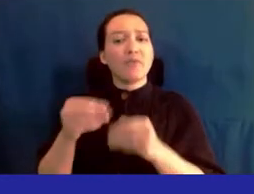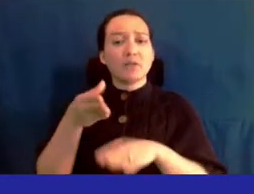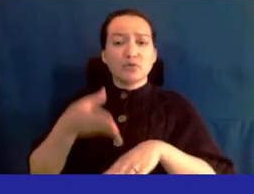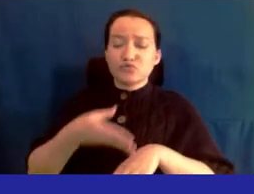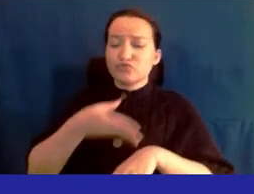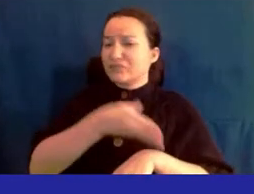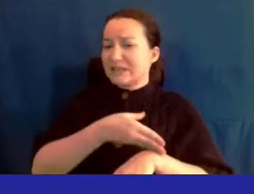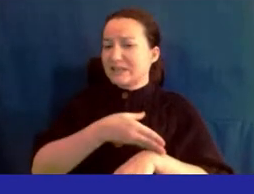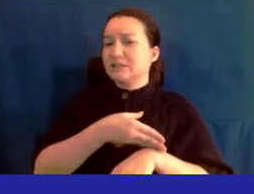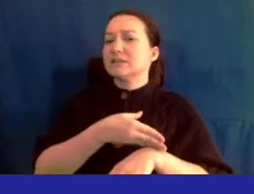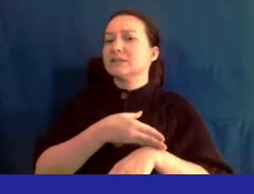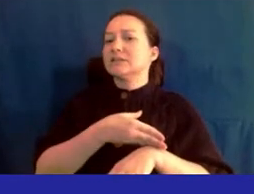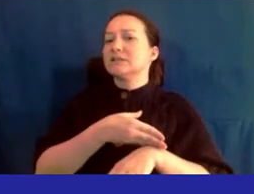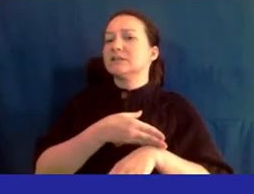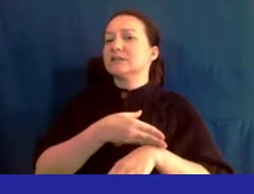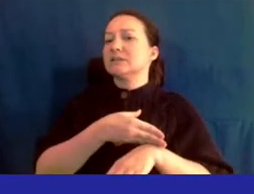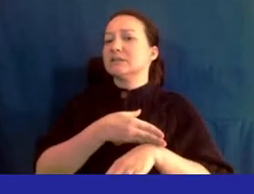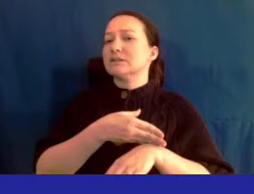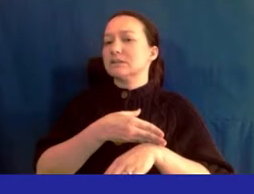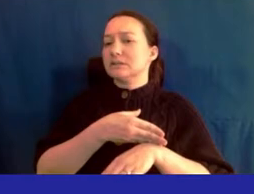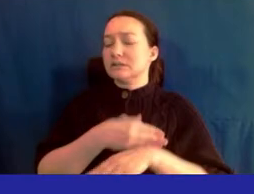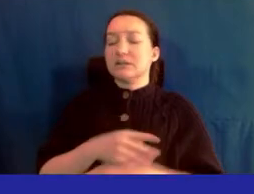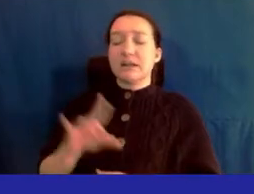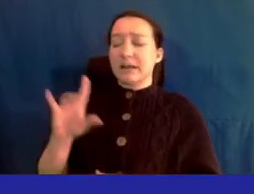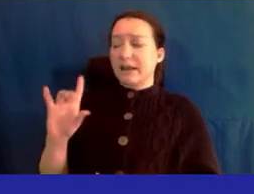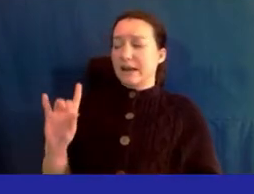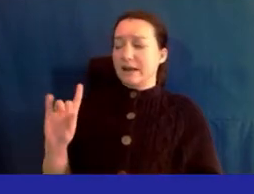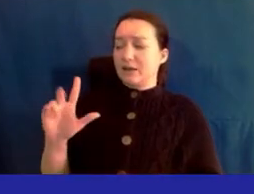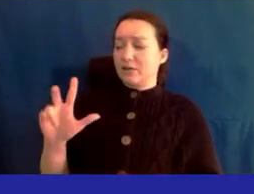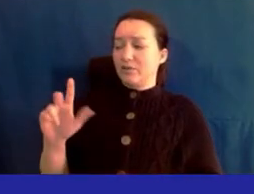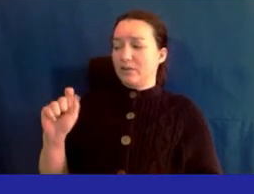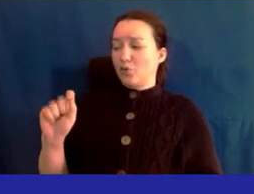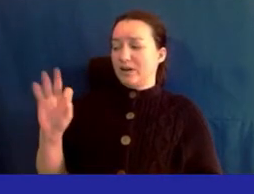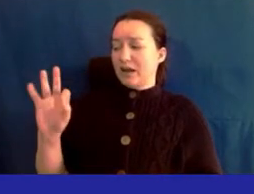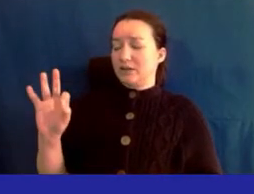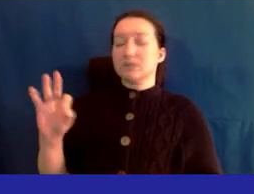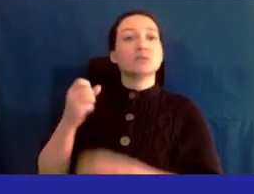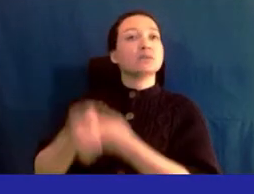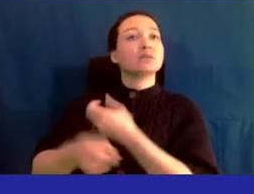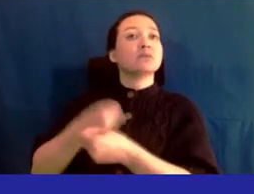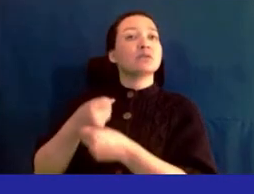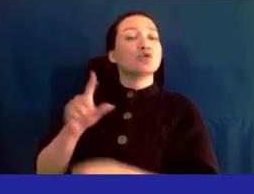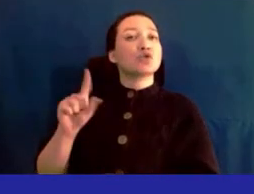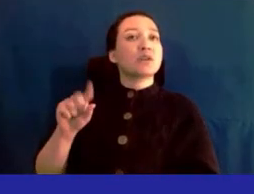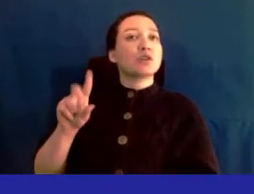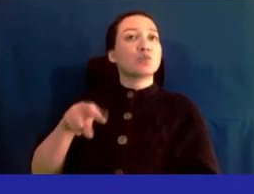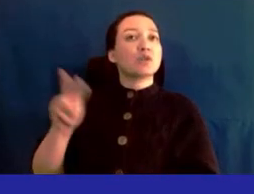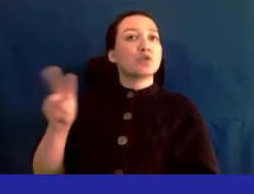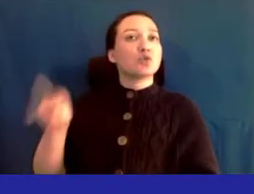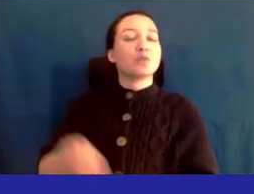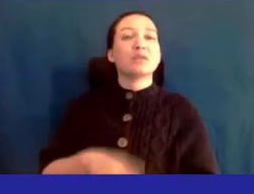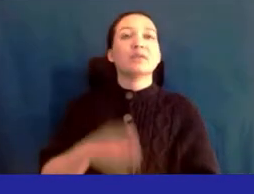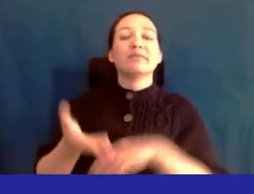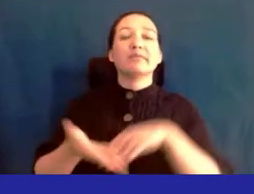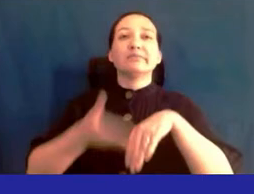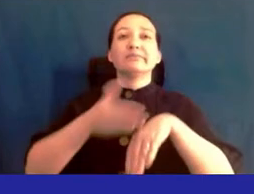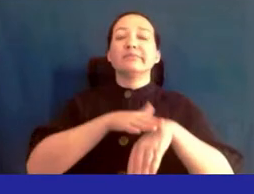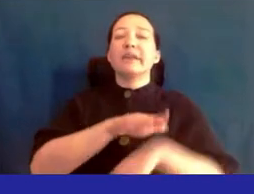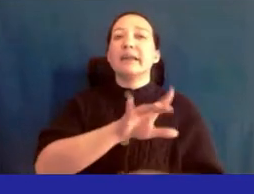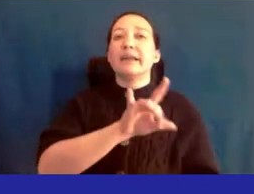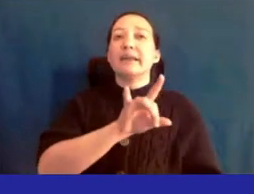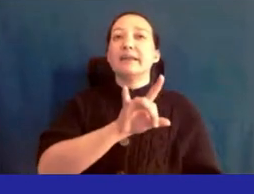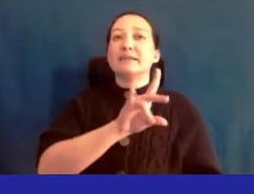from 83.9 in 2022 to 87.9 in 2023